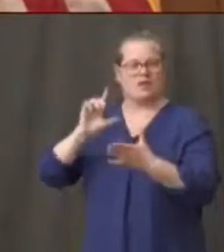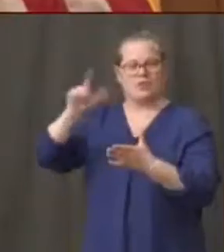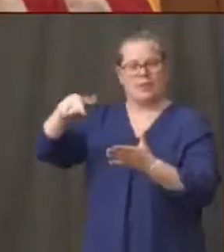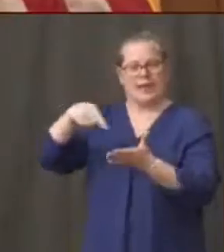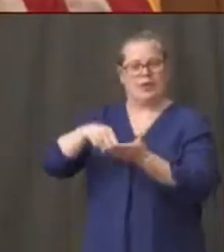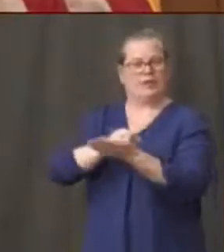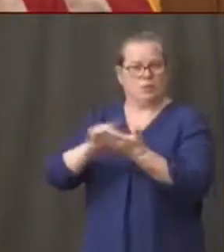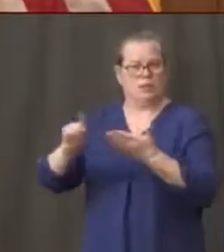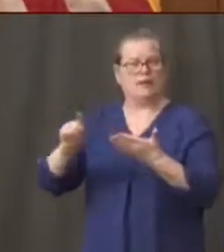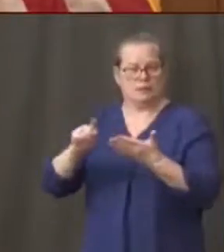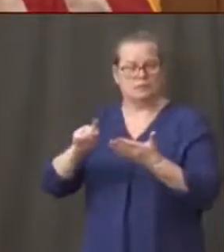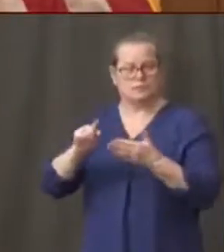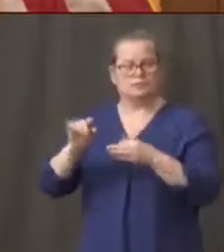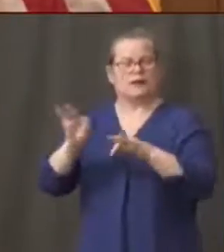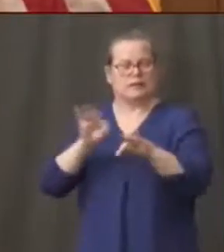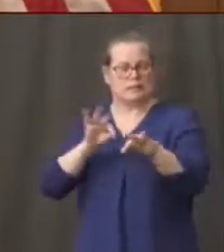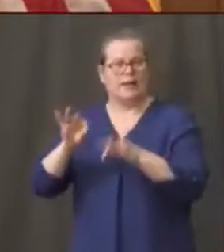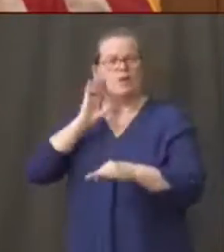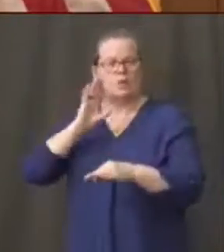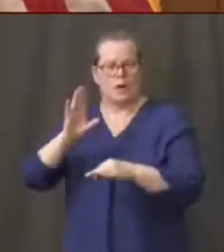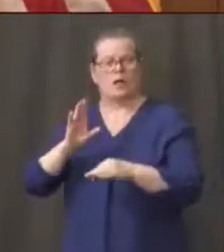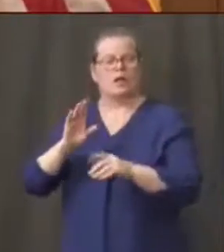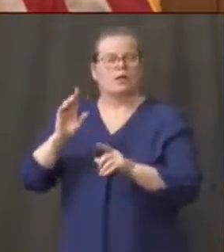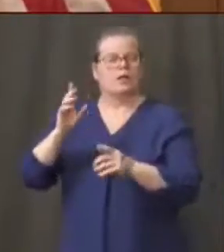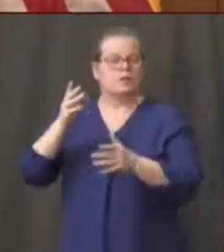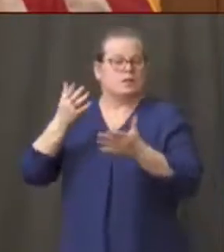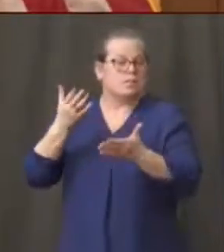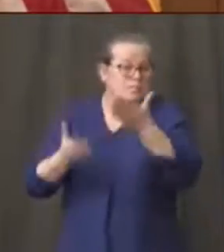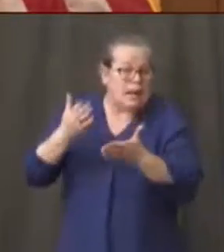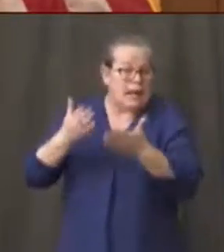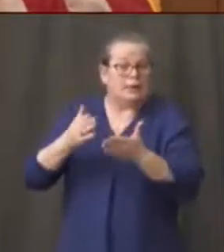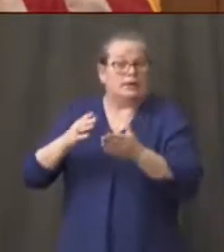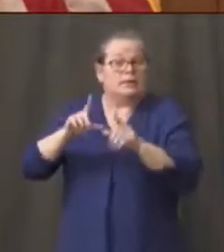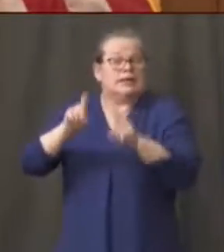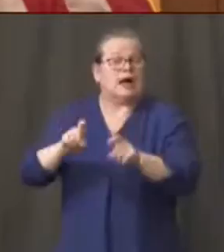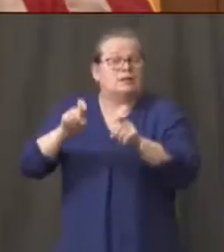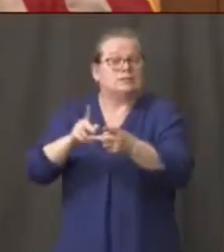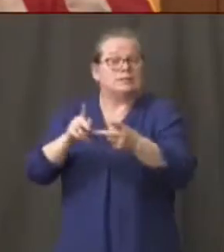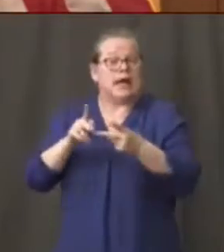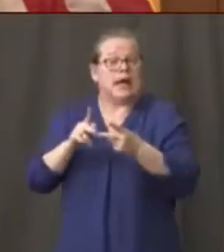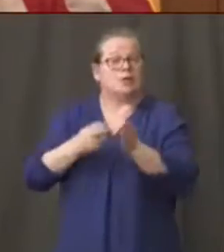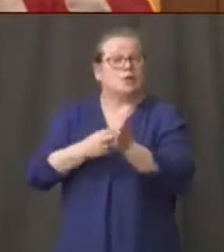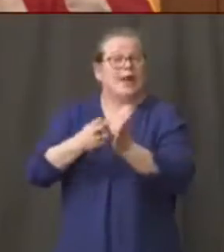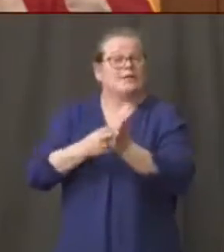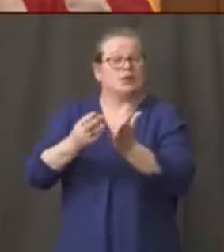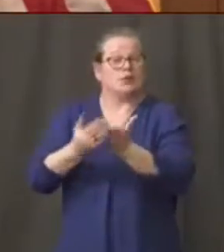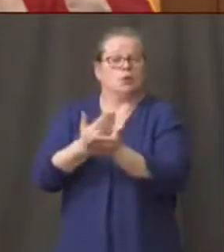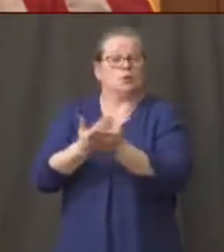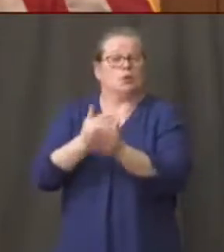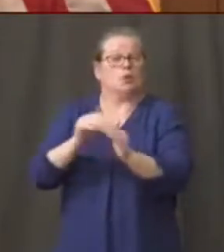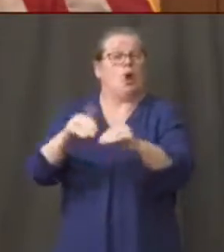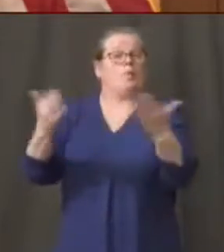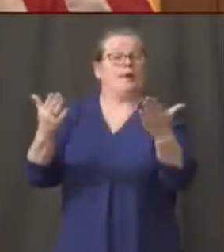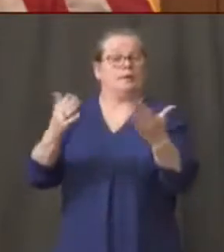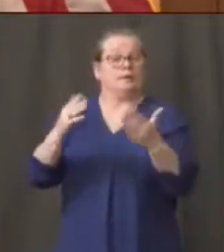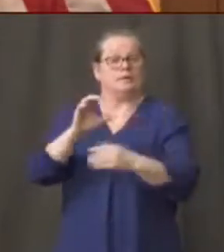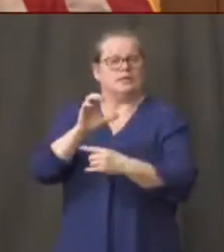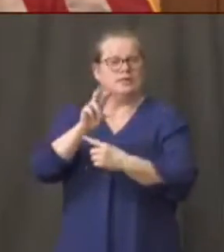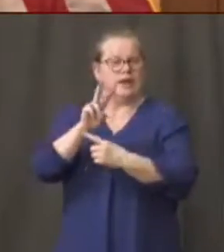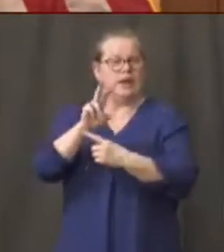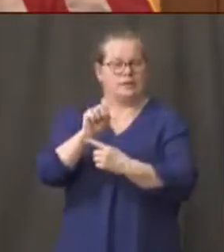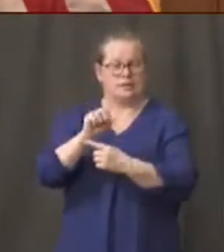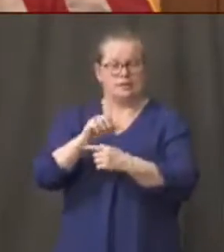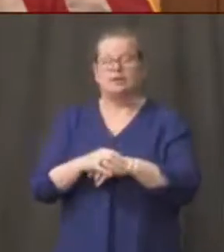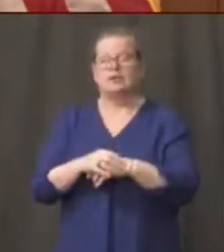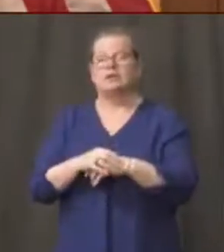uh a potential testing site uh in new haven to go along with the governor has talked about last week uh